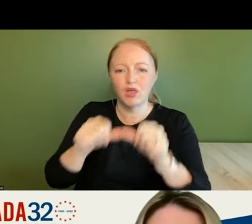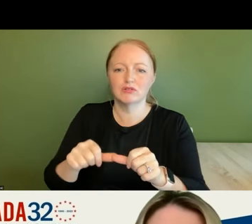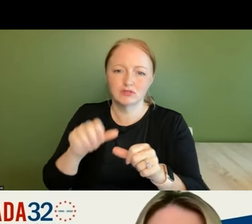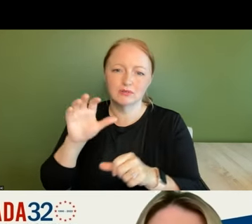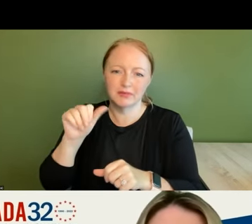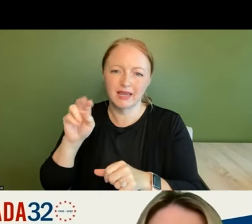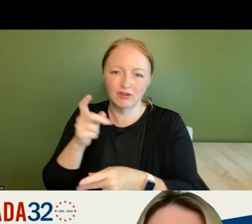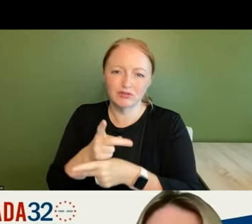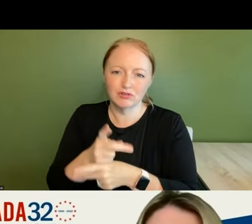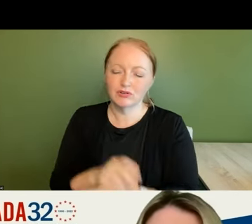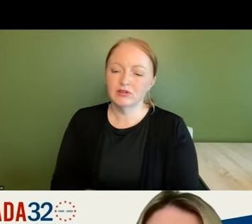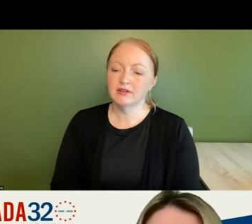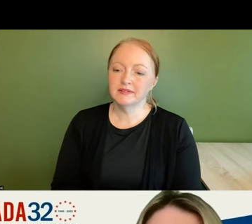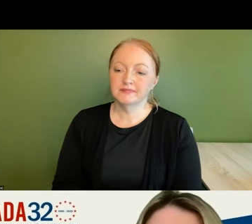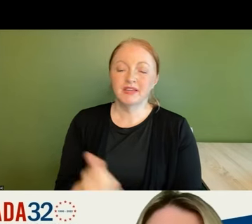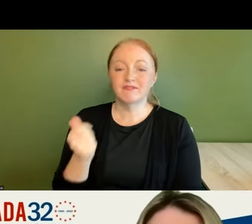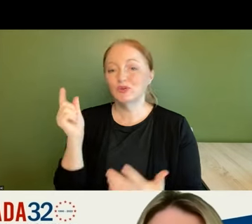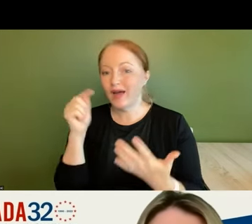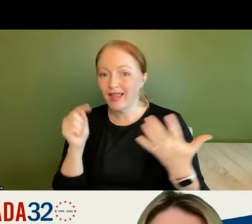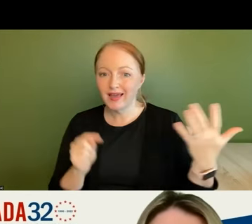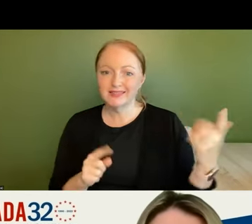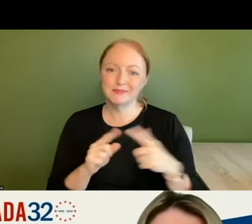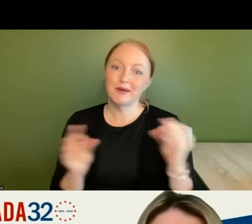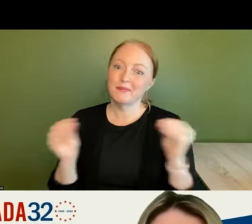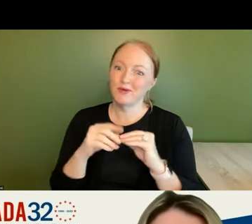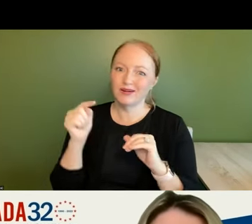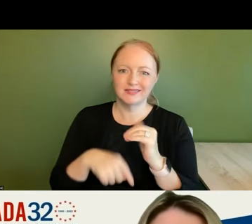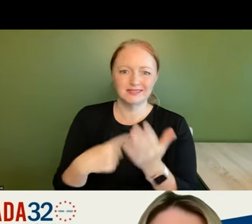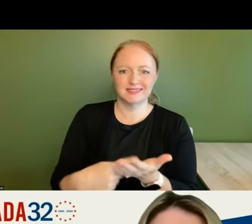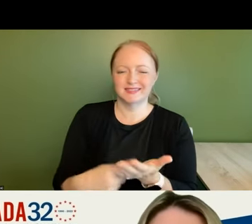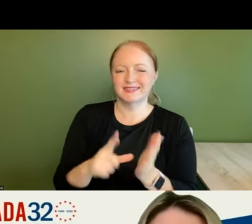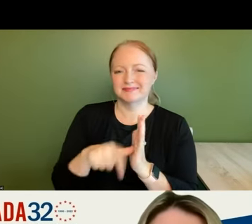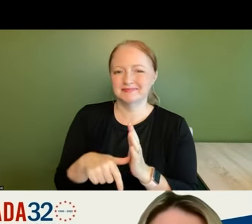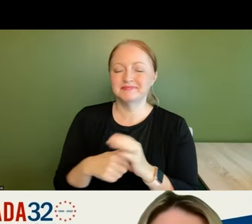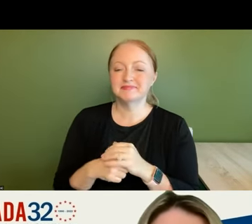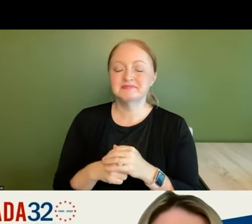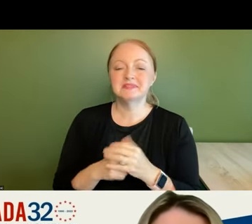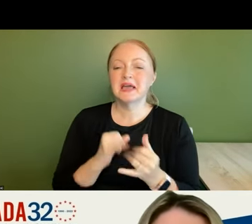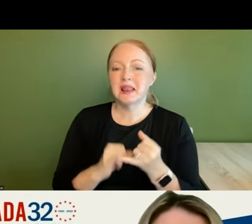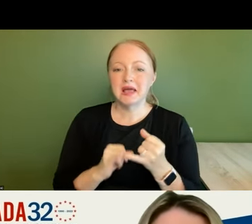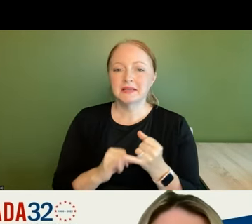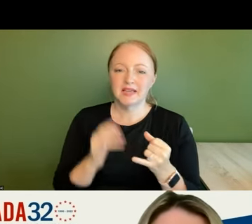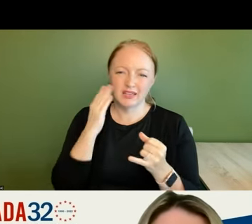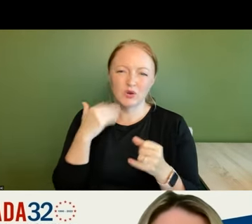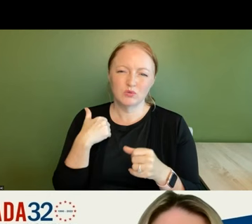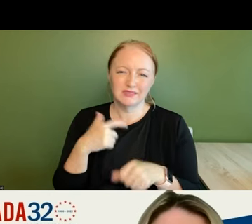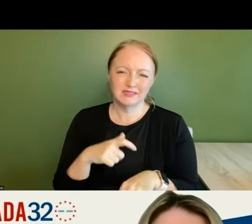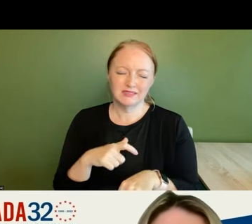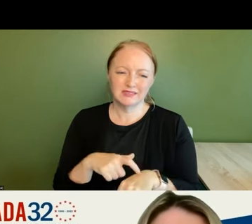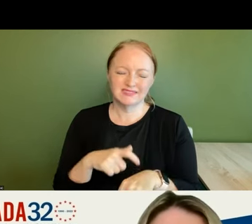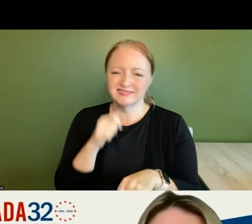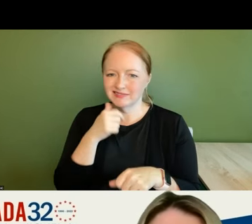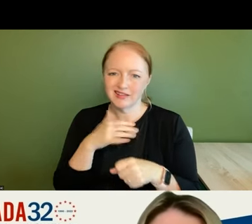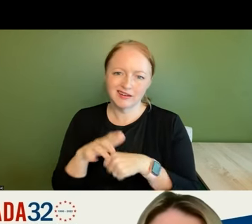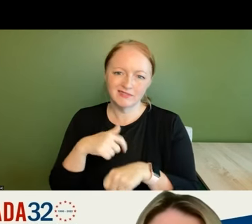so those are just a few quick highlights but much more to discuss on that um finally i know we will have time to talk about it but